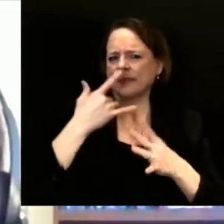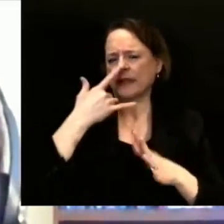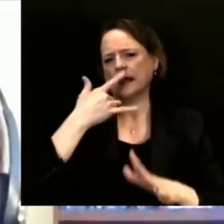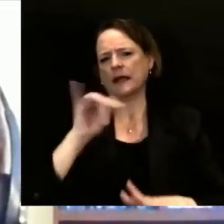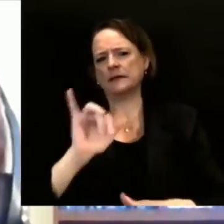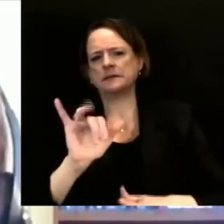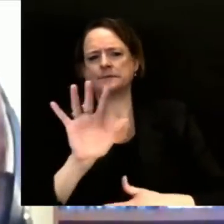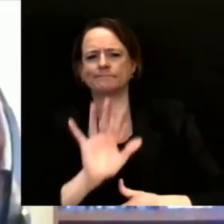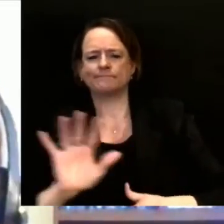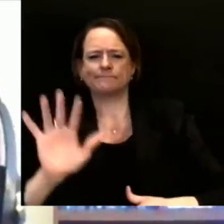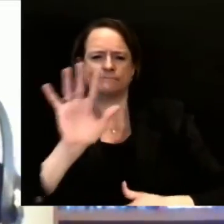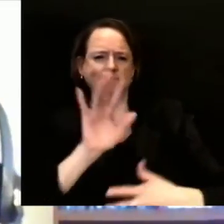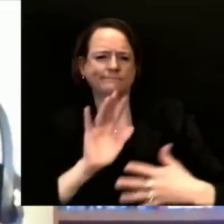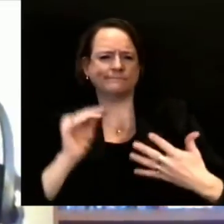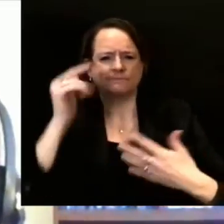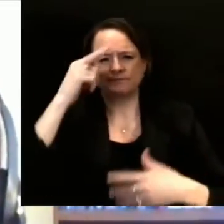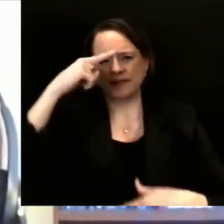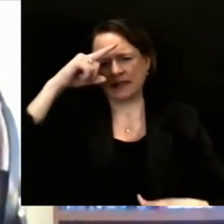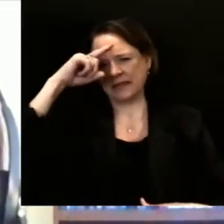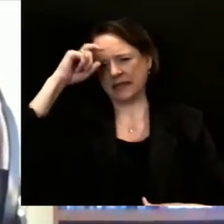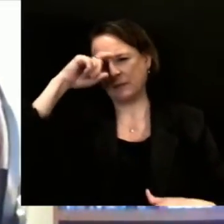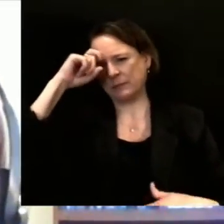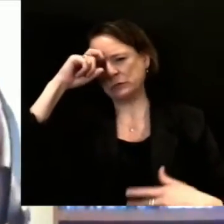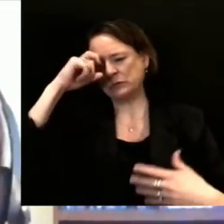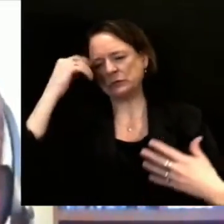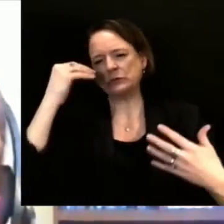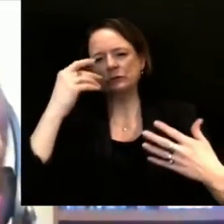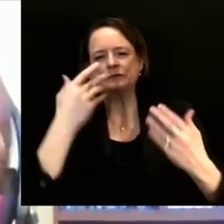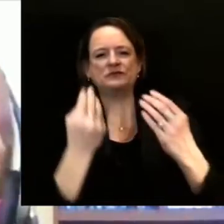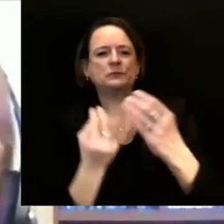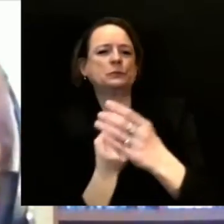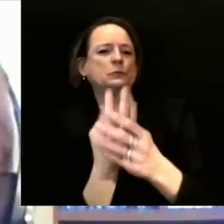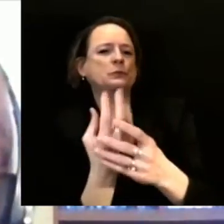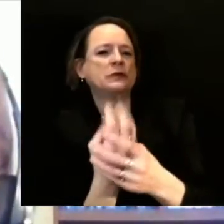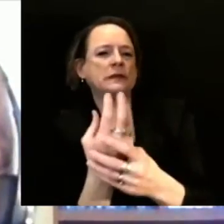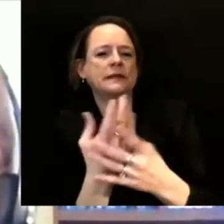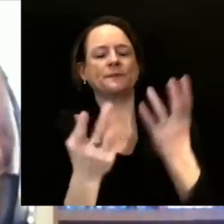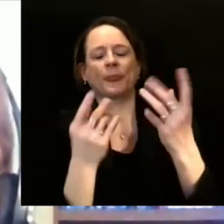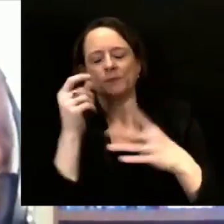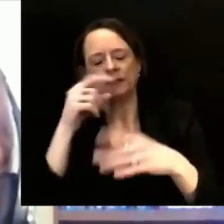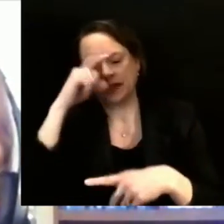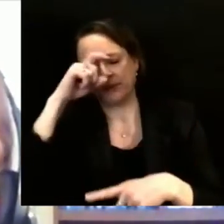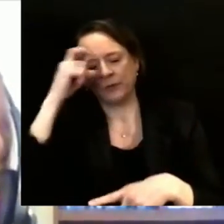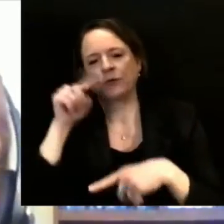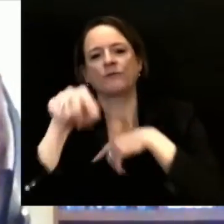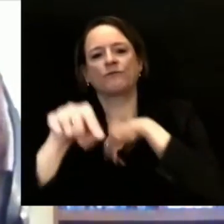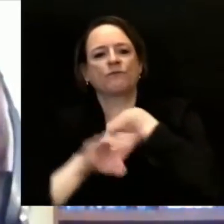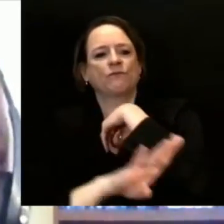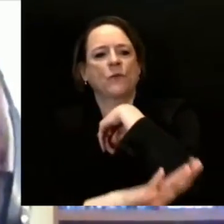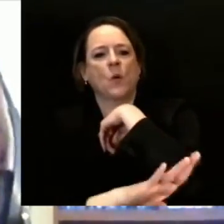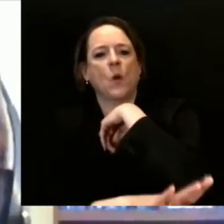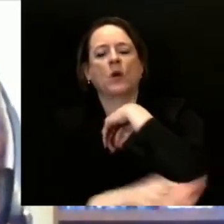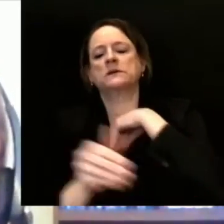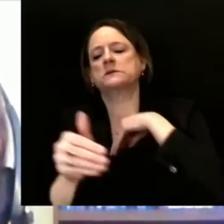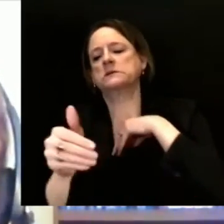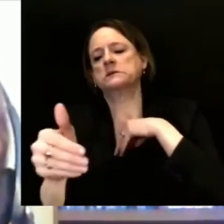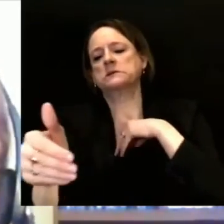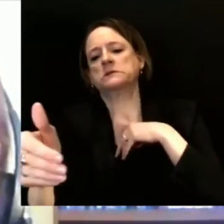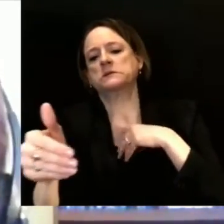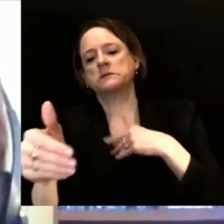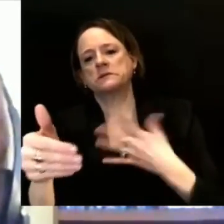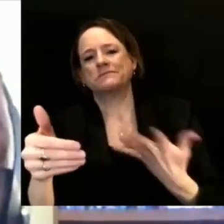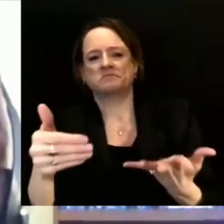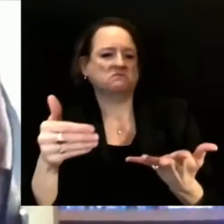really is contingent on how quickly manufacturers can manufacture vaccine, how many vaccines we